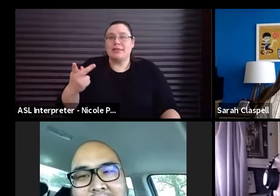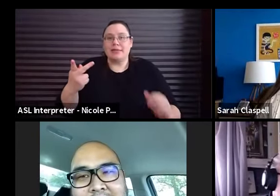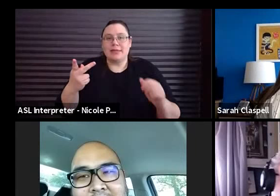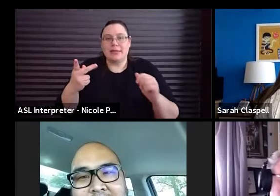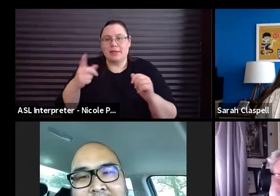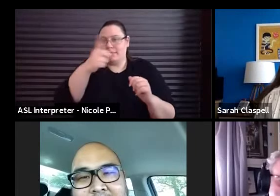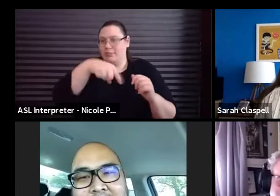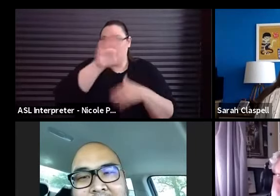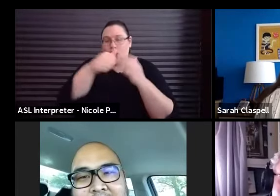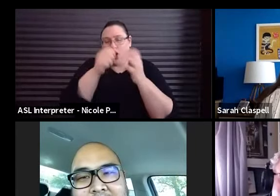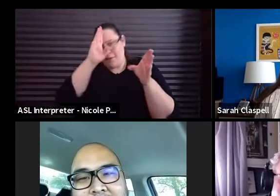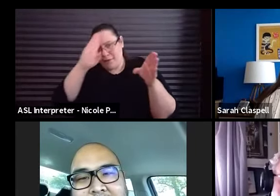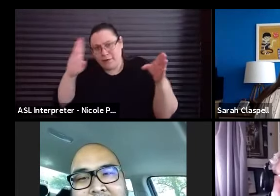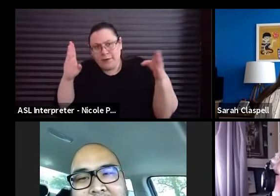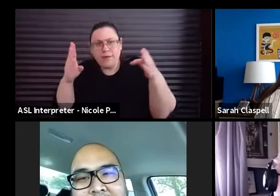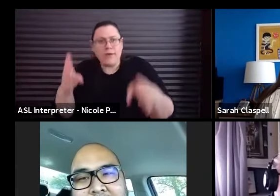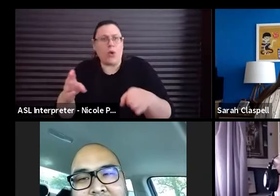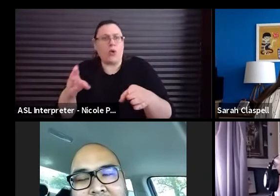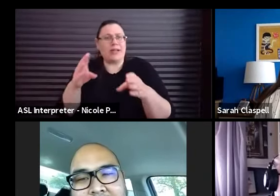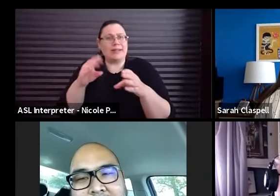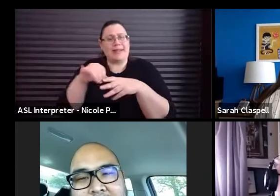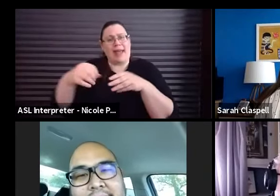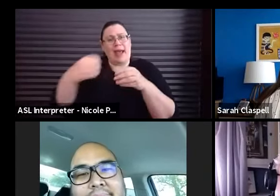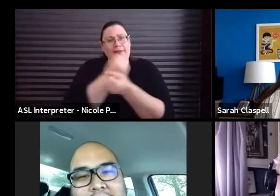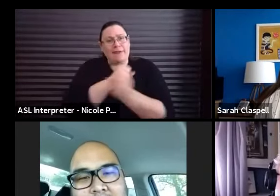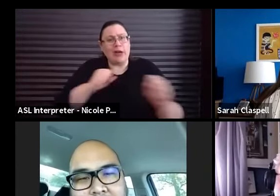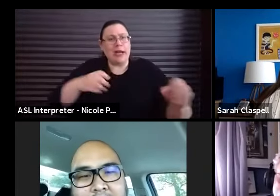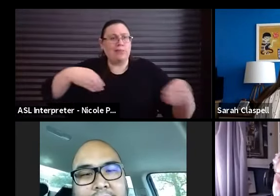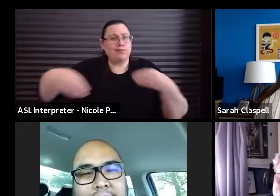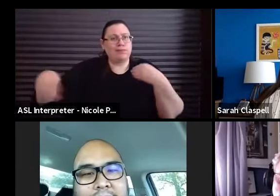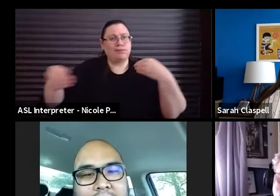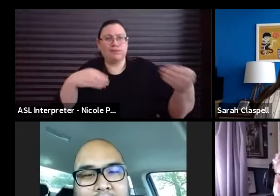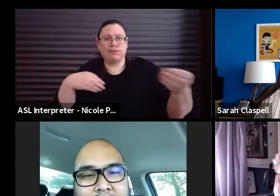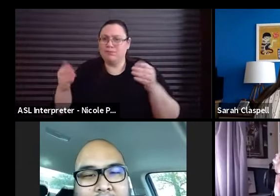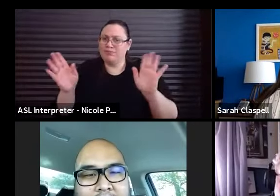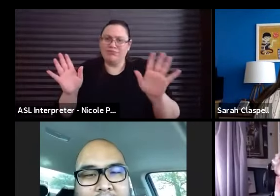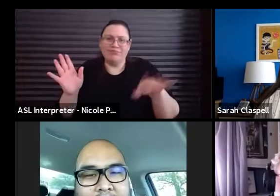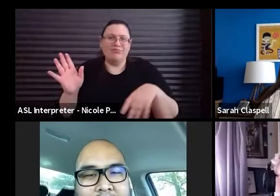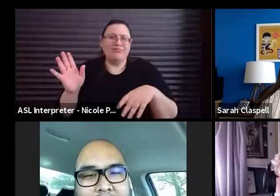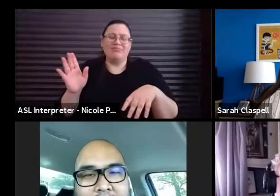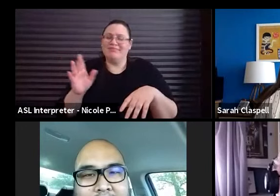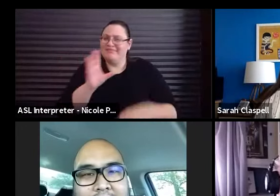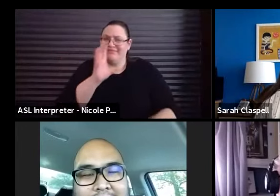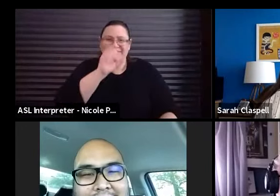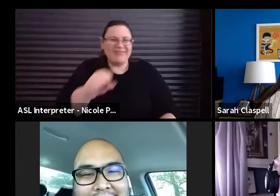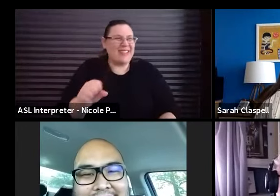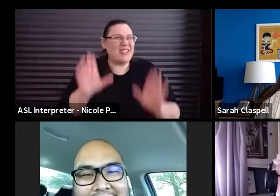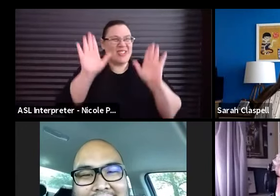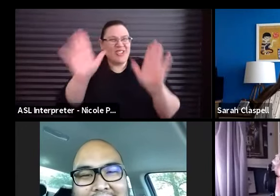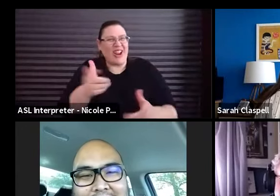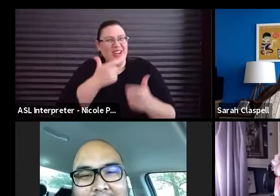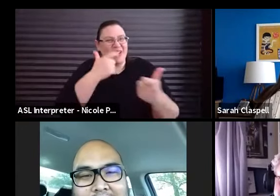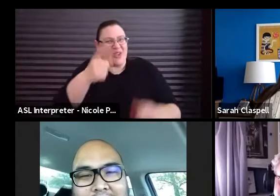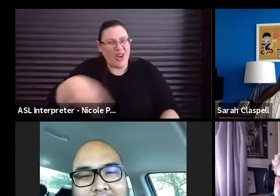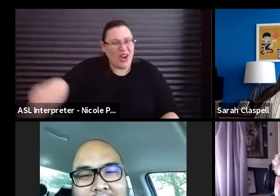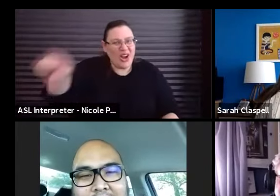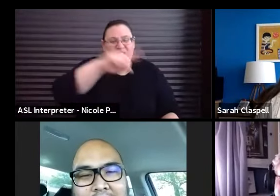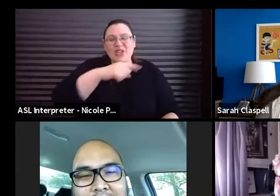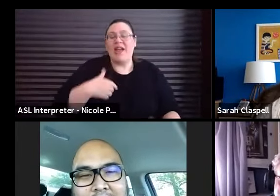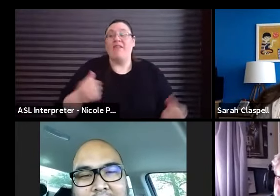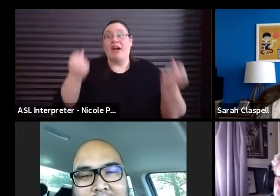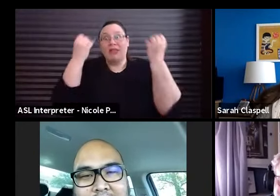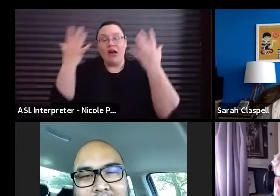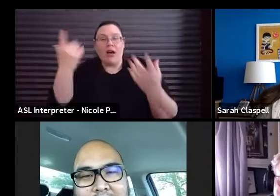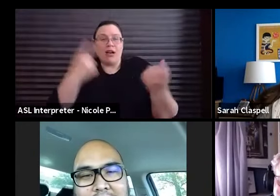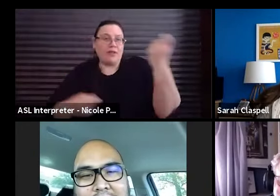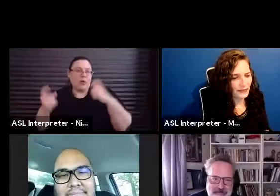you are in that freedom that you have. So I, I just, I think it's really interesting. It was great to watch you and we have a lot of questions